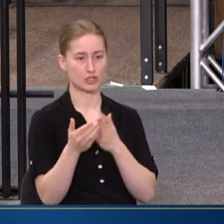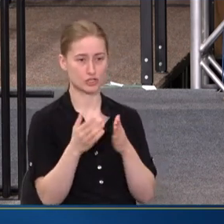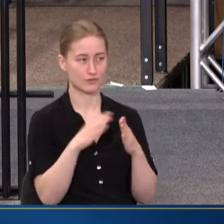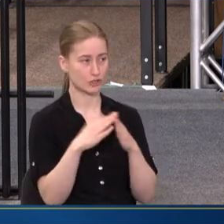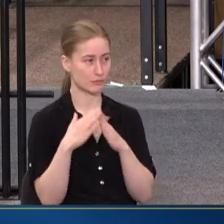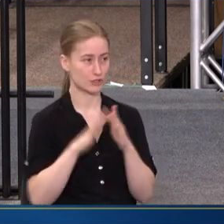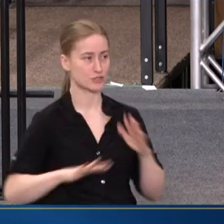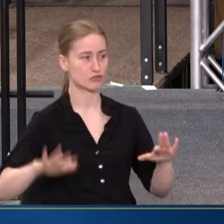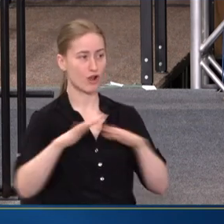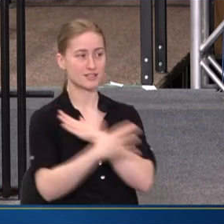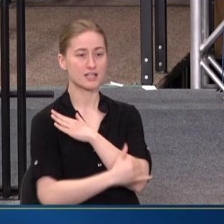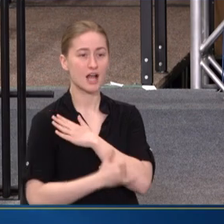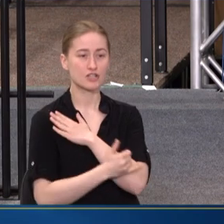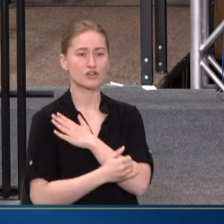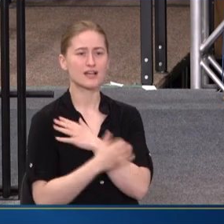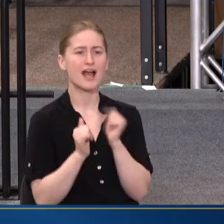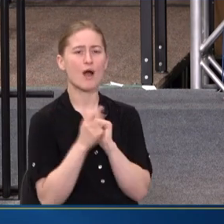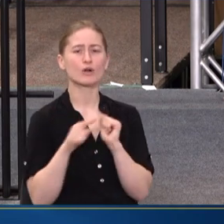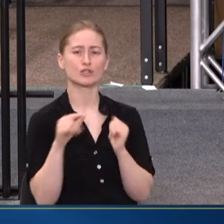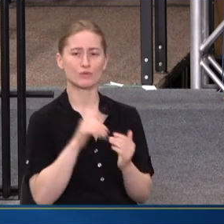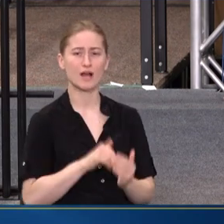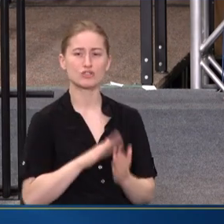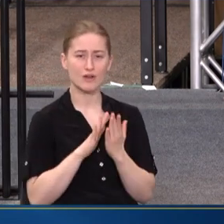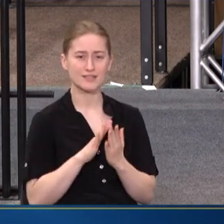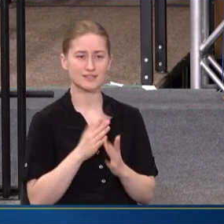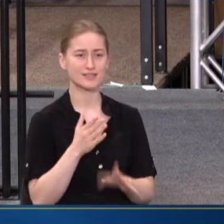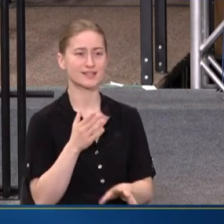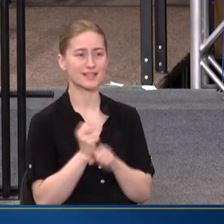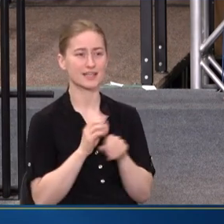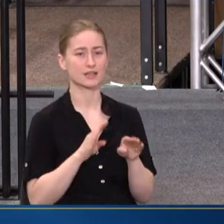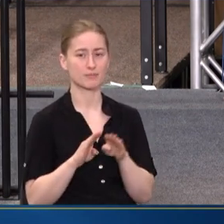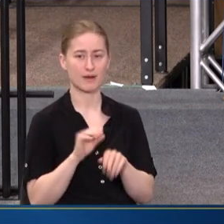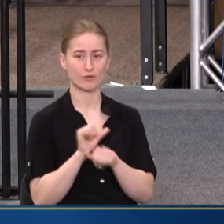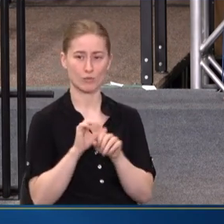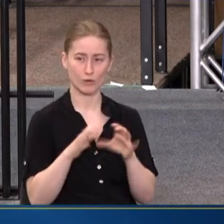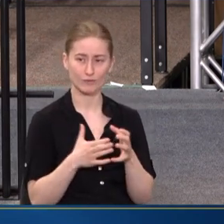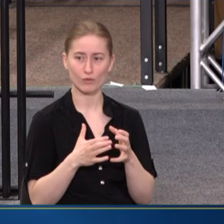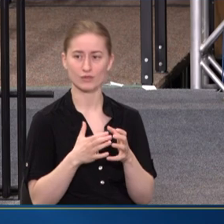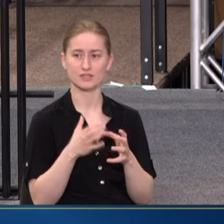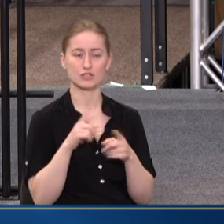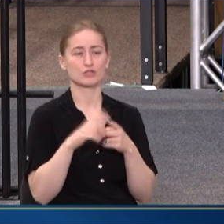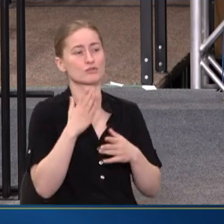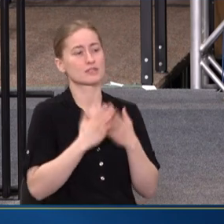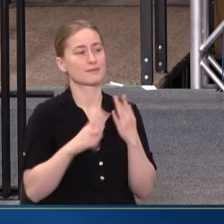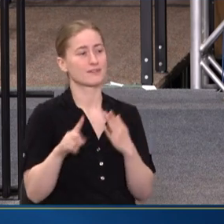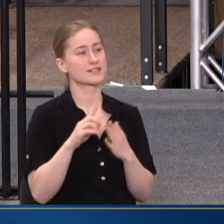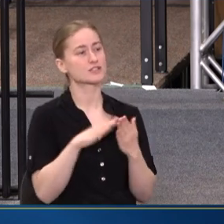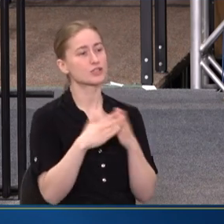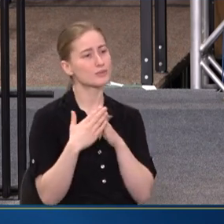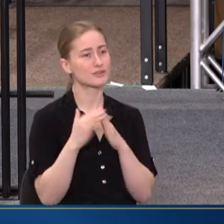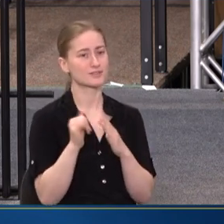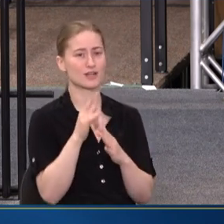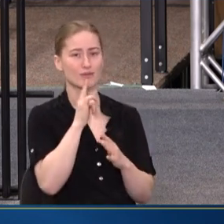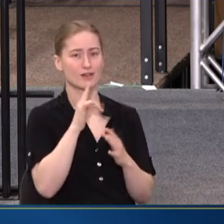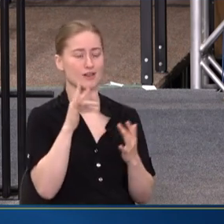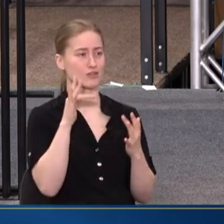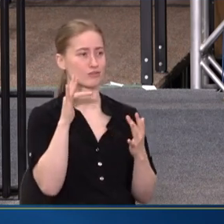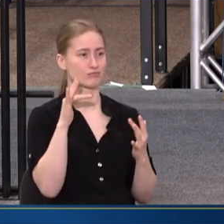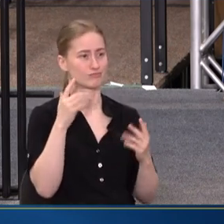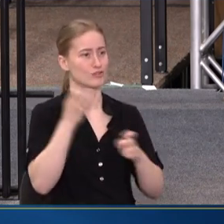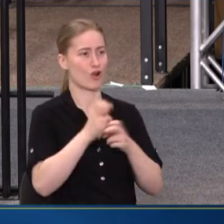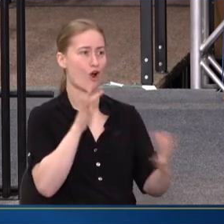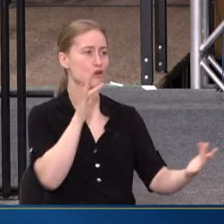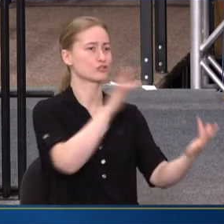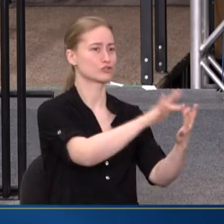COUNTRY. HOW ARE YOU ADDRESSING GETTING THE BEHAVIORAL WORKFORCE TO SOME OF THESE COMMUNITIES THAT ARE HARD TO REACH AND